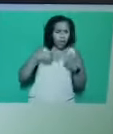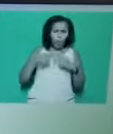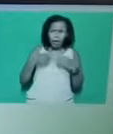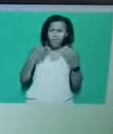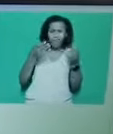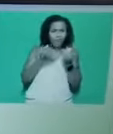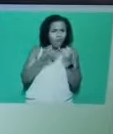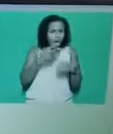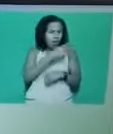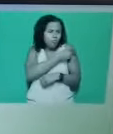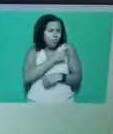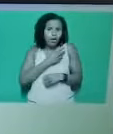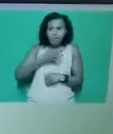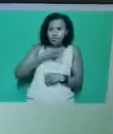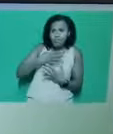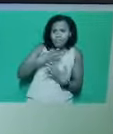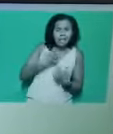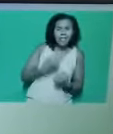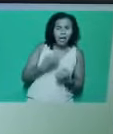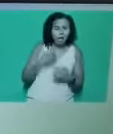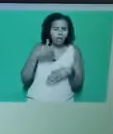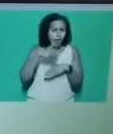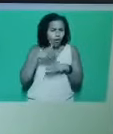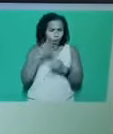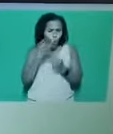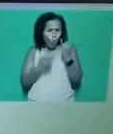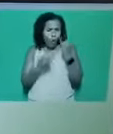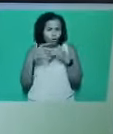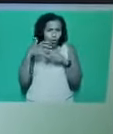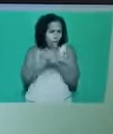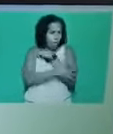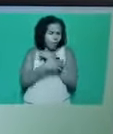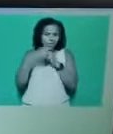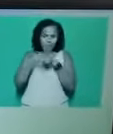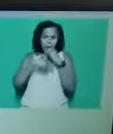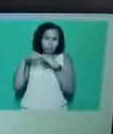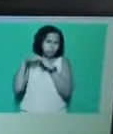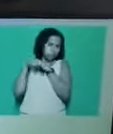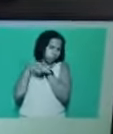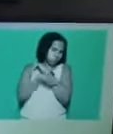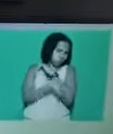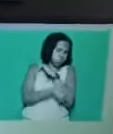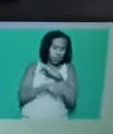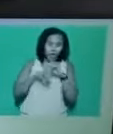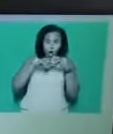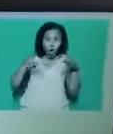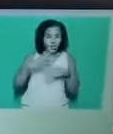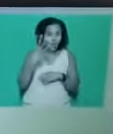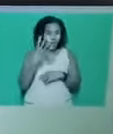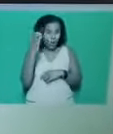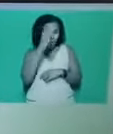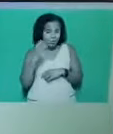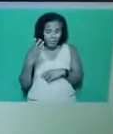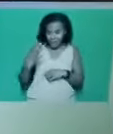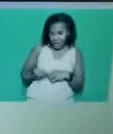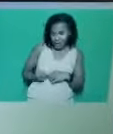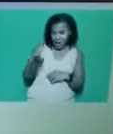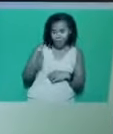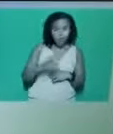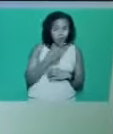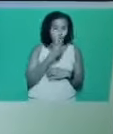sinking further into poverty. They've suffered over a decade of cuts and pay restraint, losing up to 14% of their income since 2010.